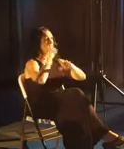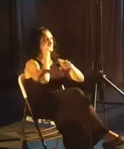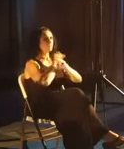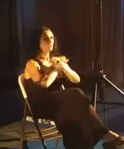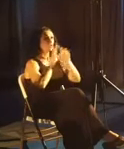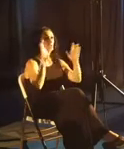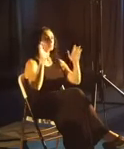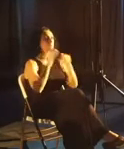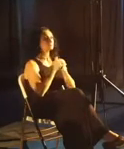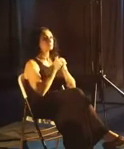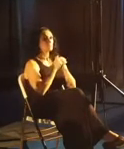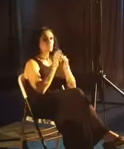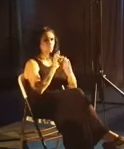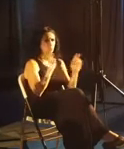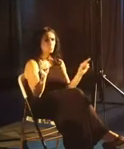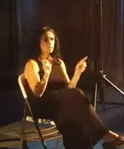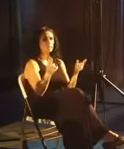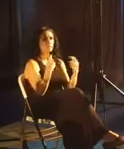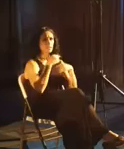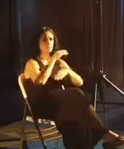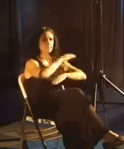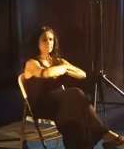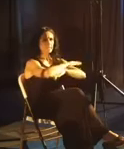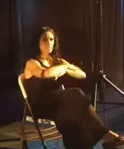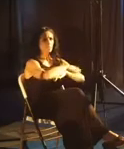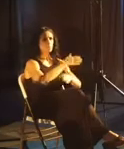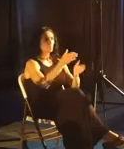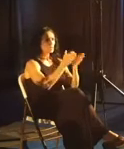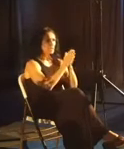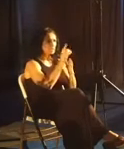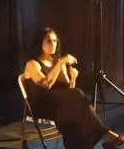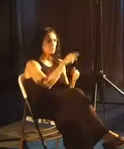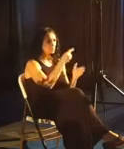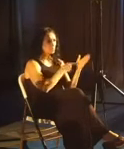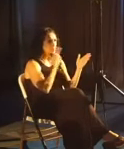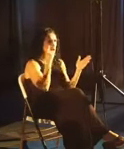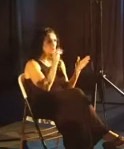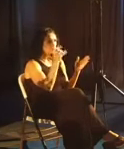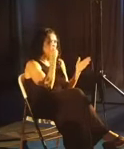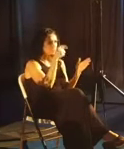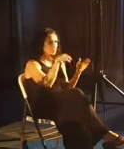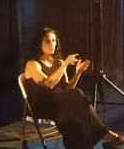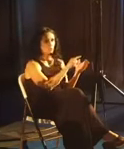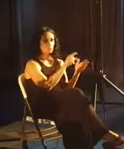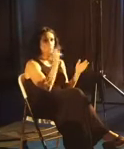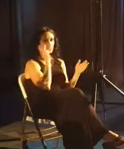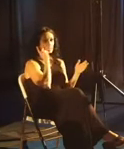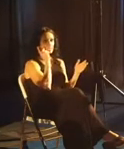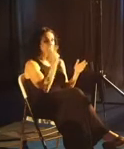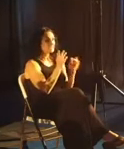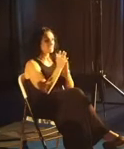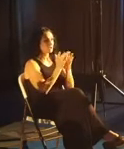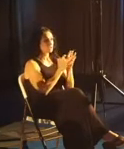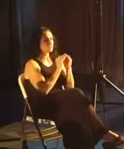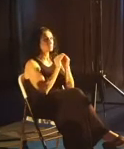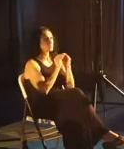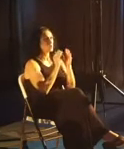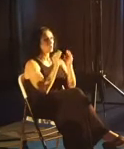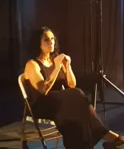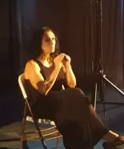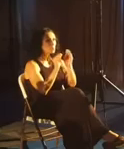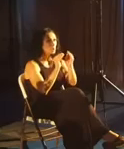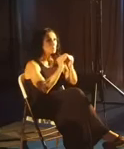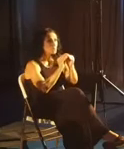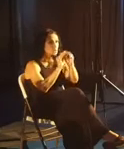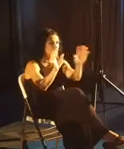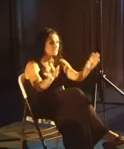And so as we're getting ready to come to the communion table this week, I want to ask you, what would it look like for you in your life to see Jesus more and more